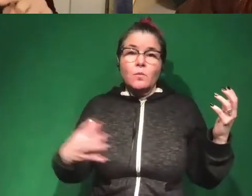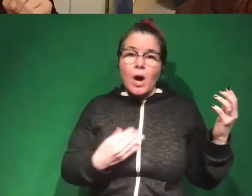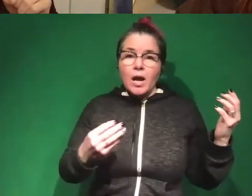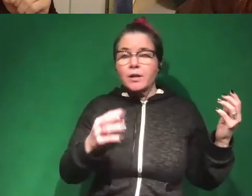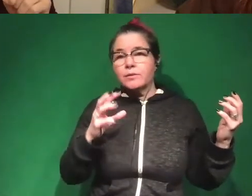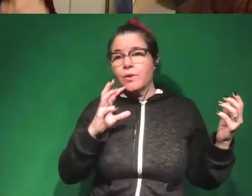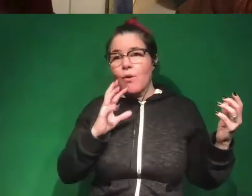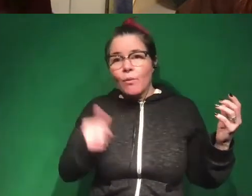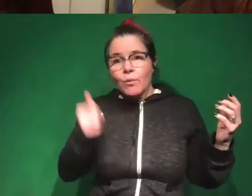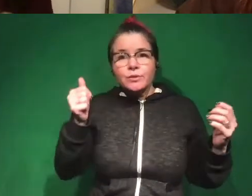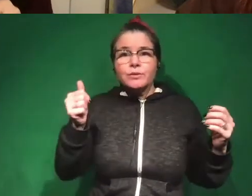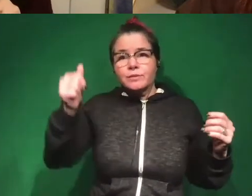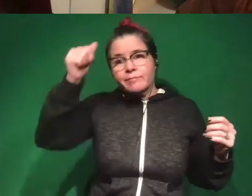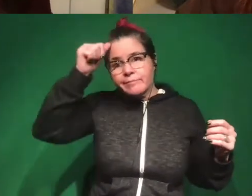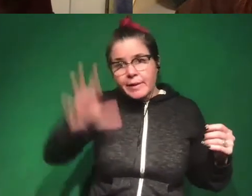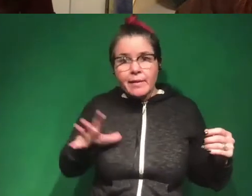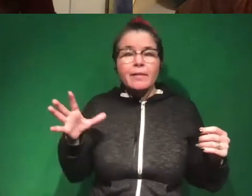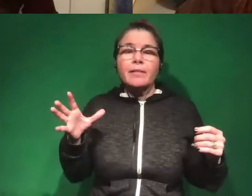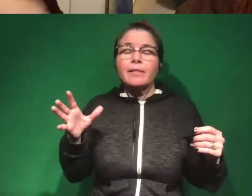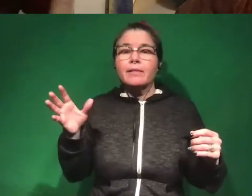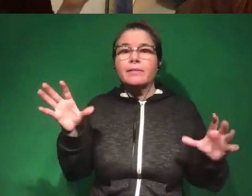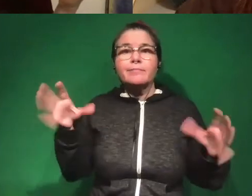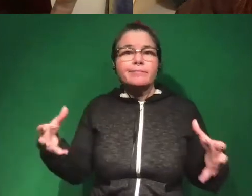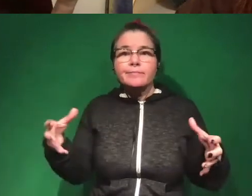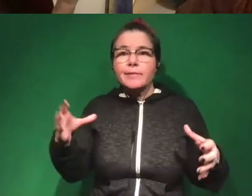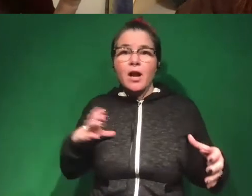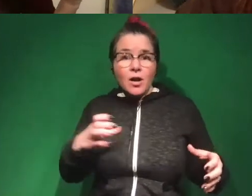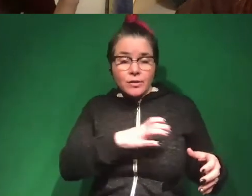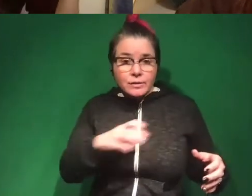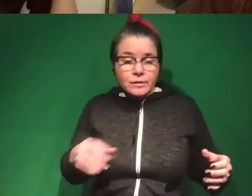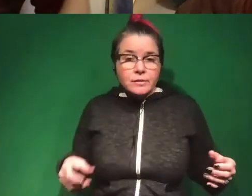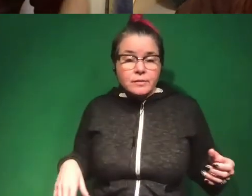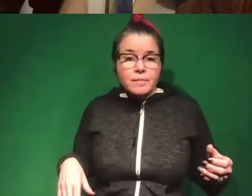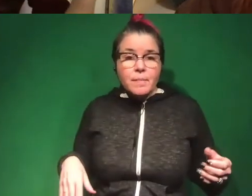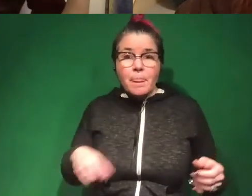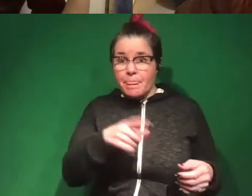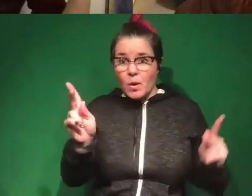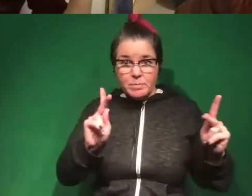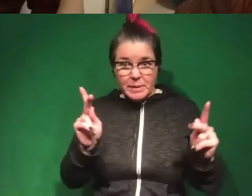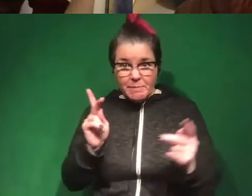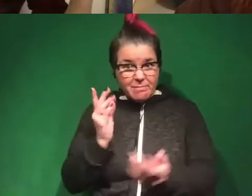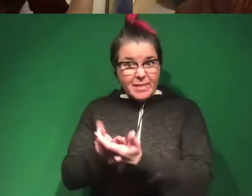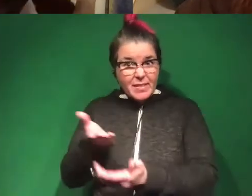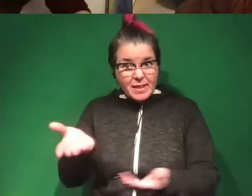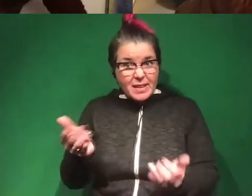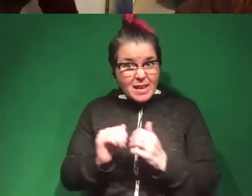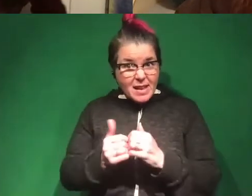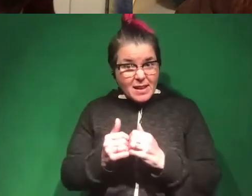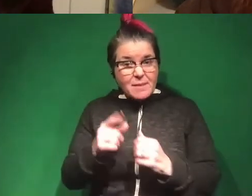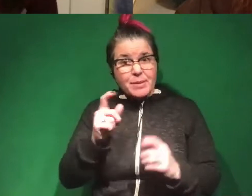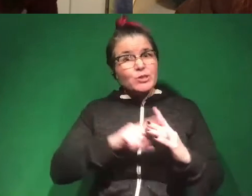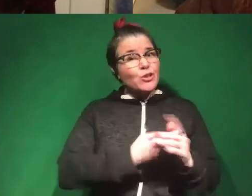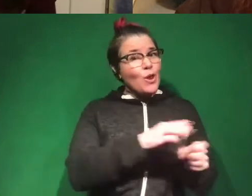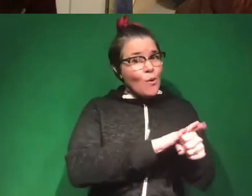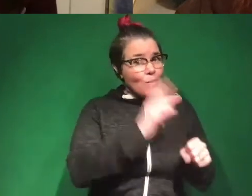older, uh, male, uh, folks who are in Congress, uh, those people get to where they're going probably because they start in